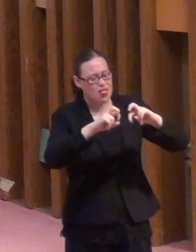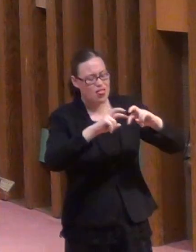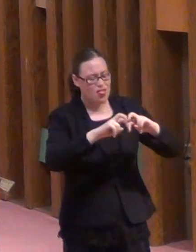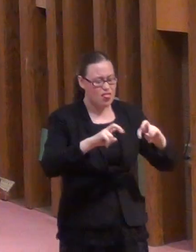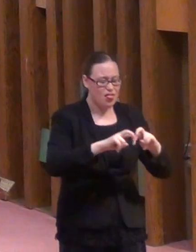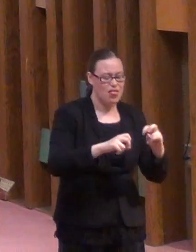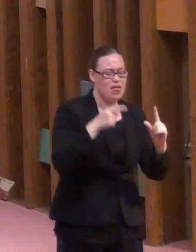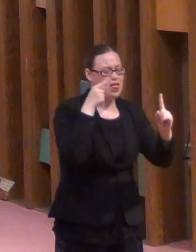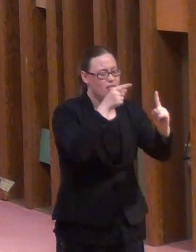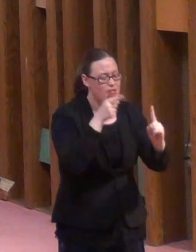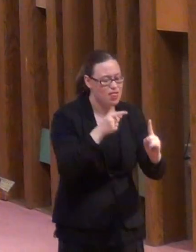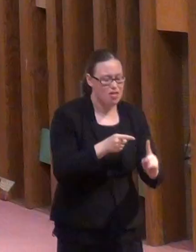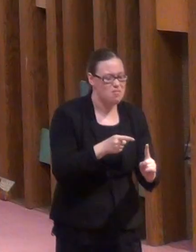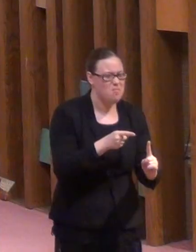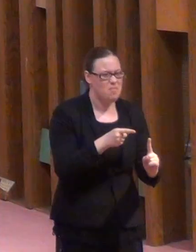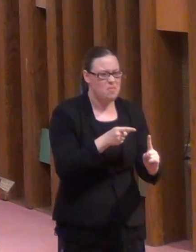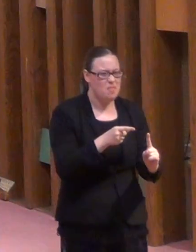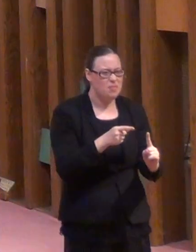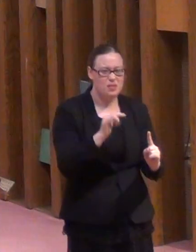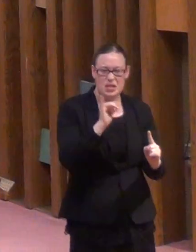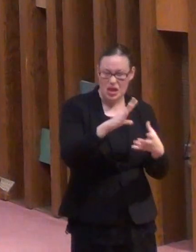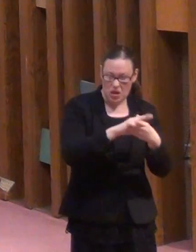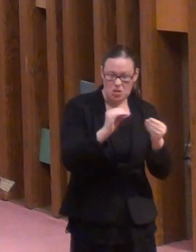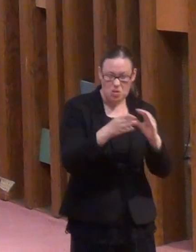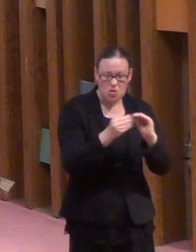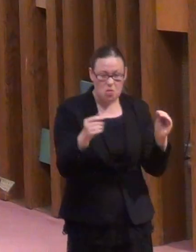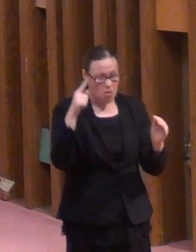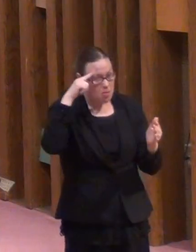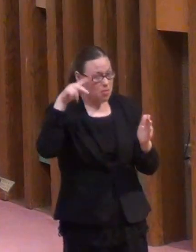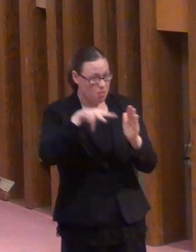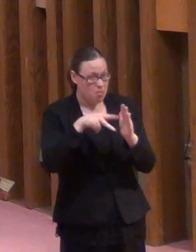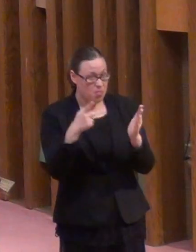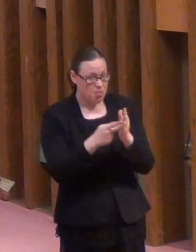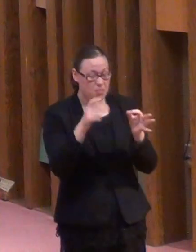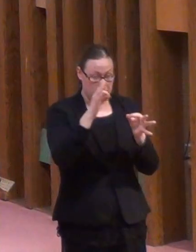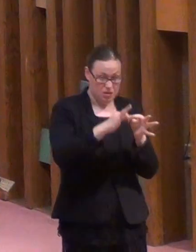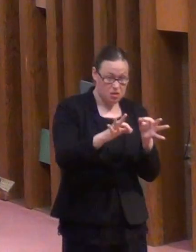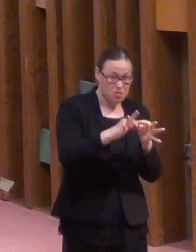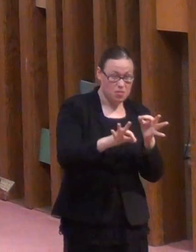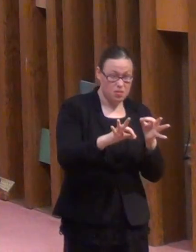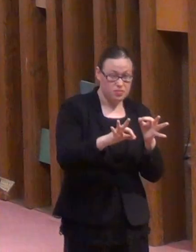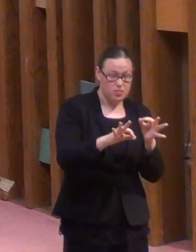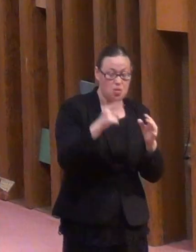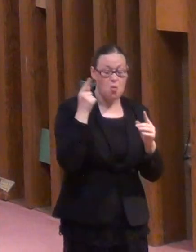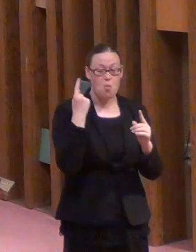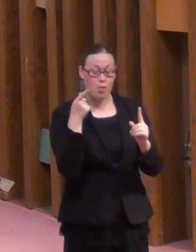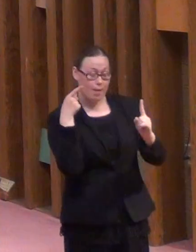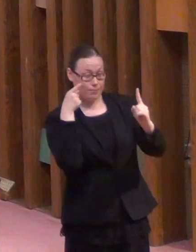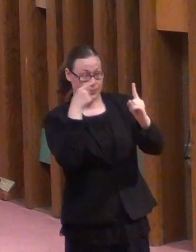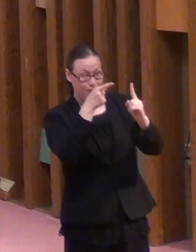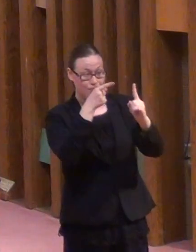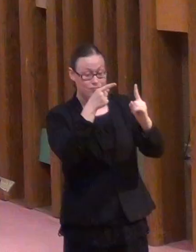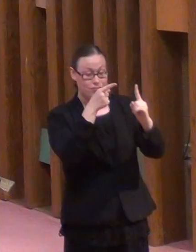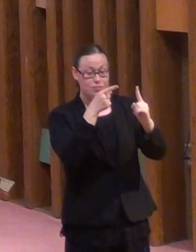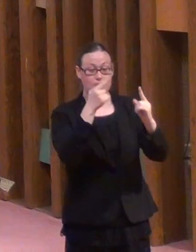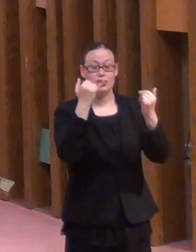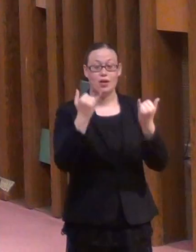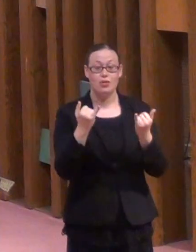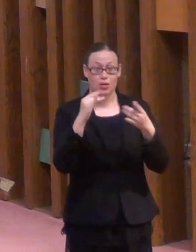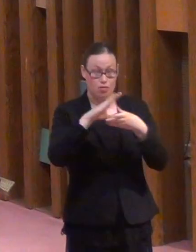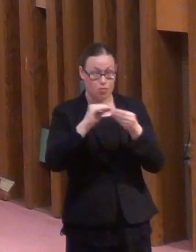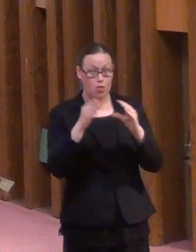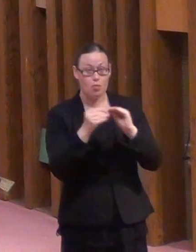what Jesus intended to be a very simple teaching mechanism. The one main point of this